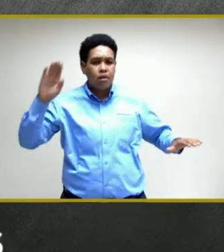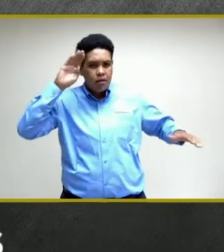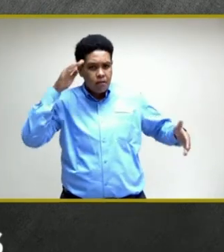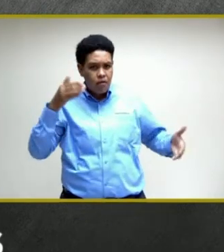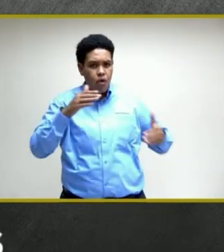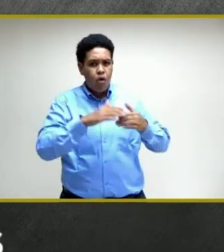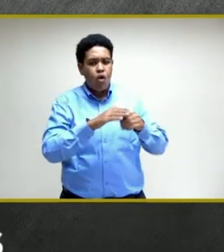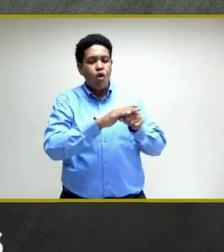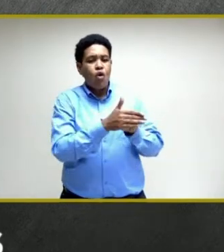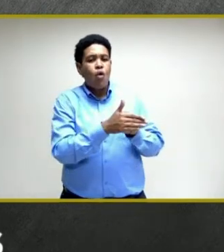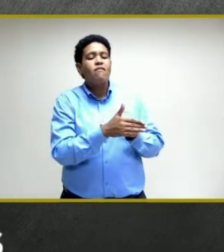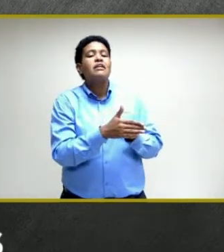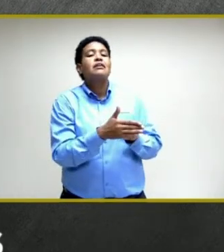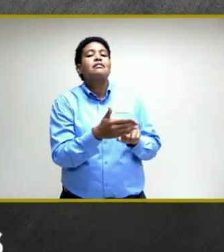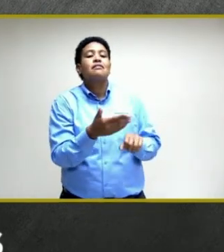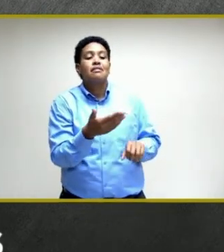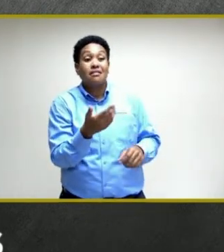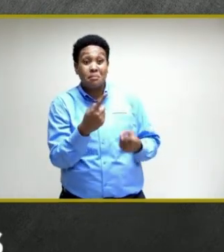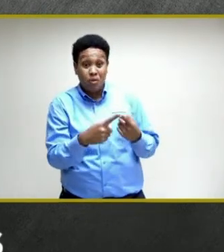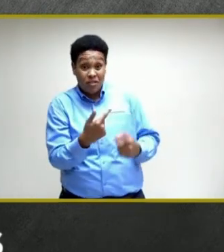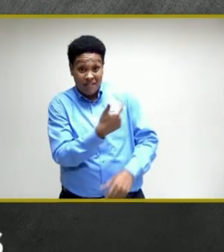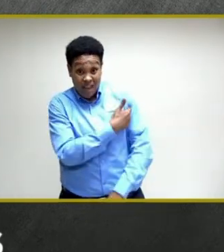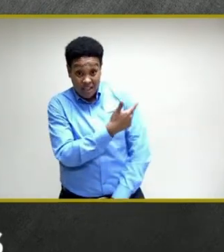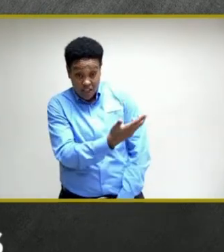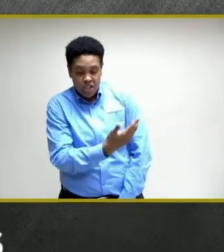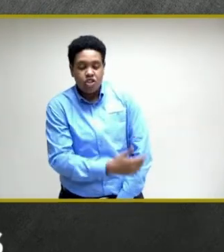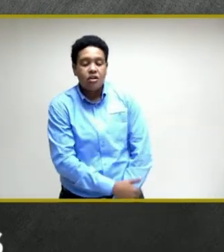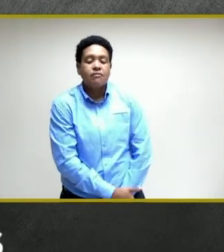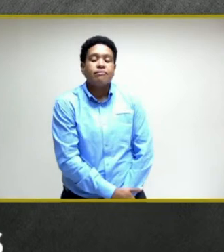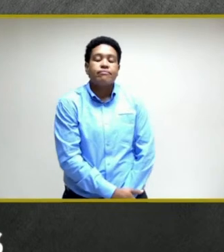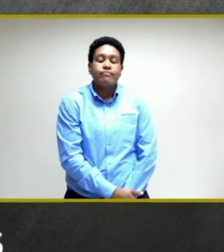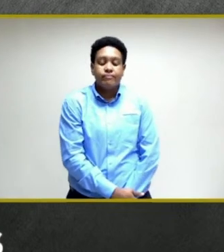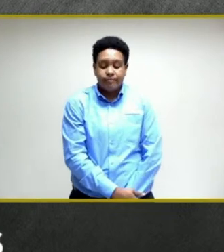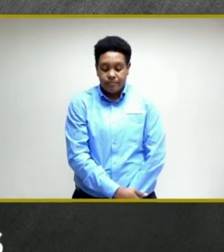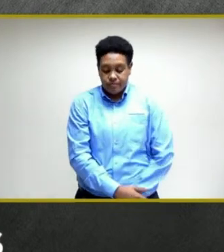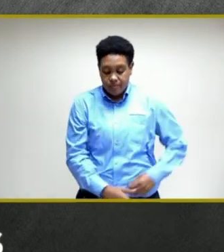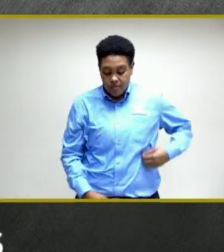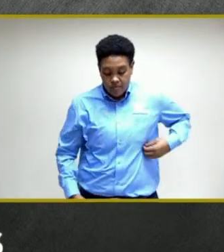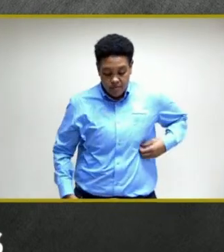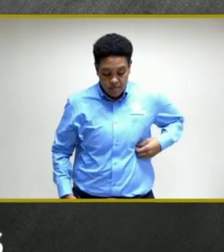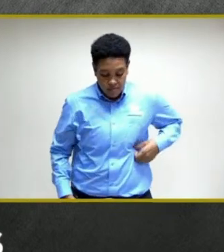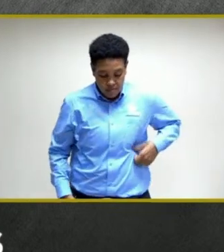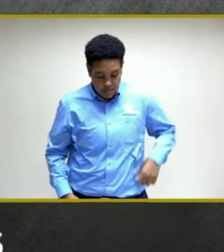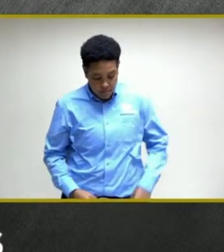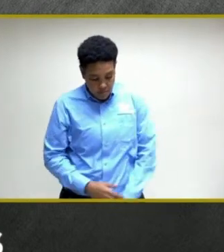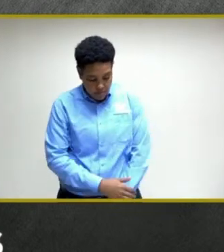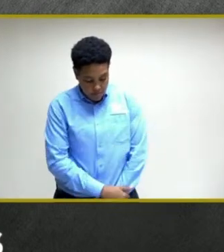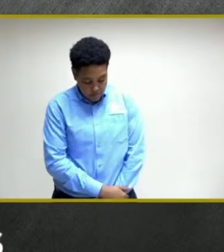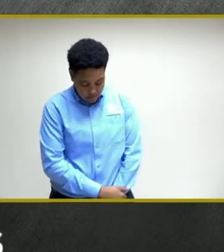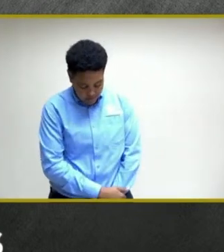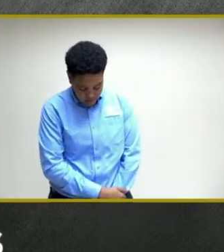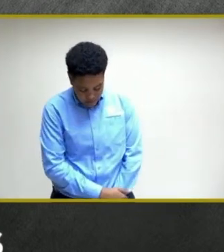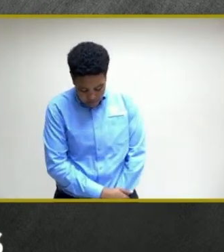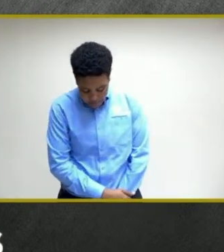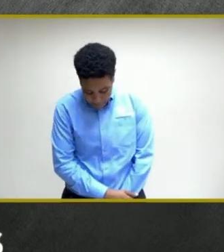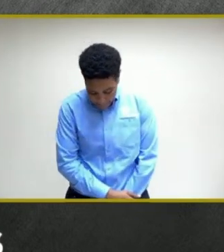on vaccination? That's number one. Would your ministry be